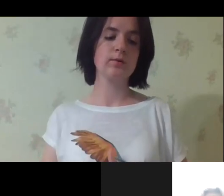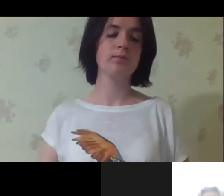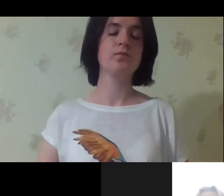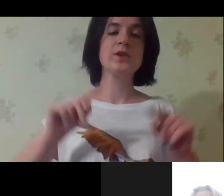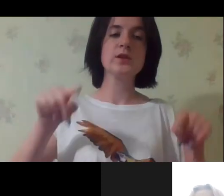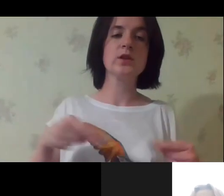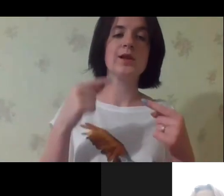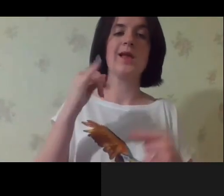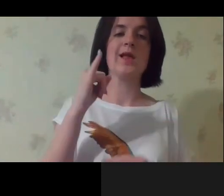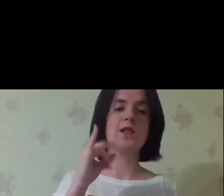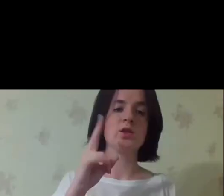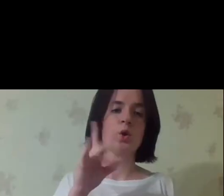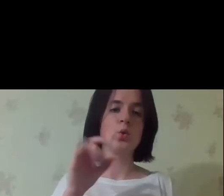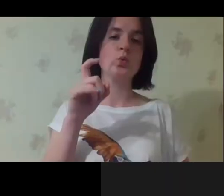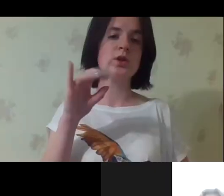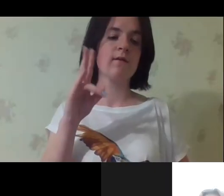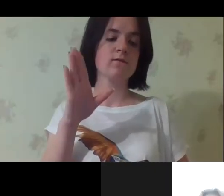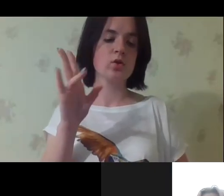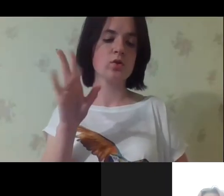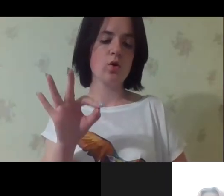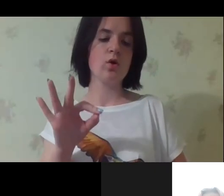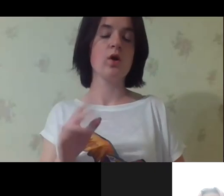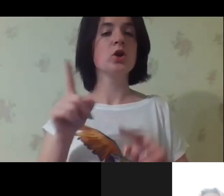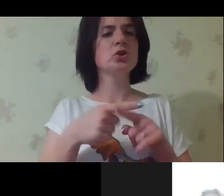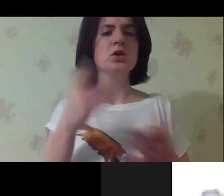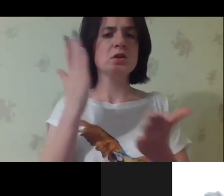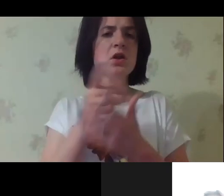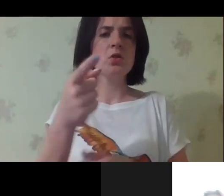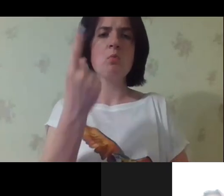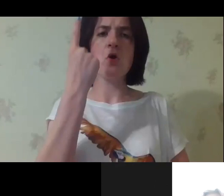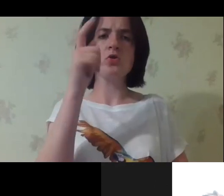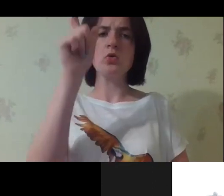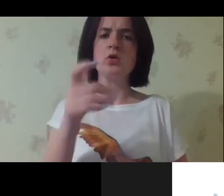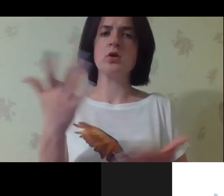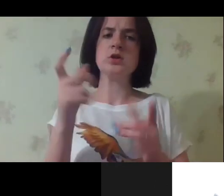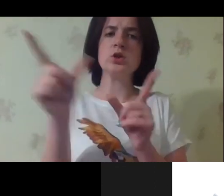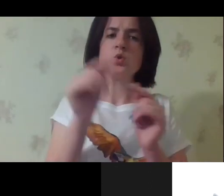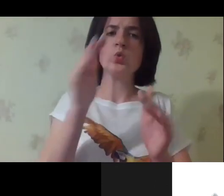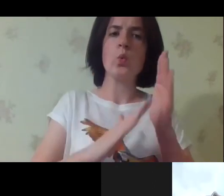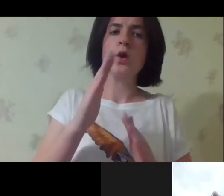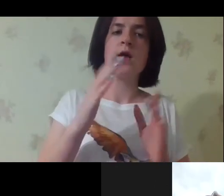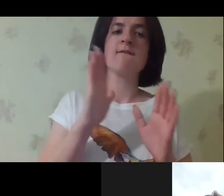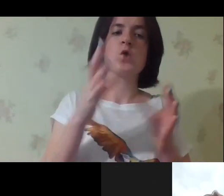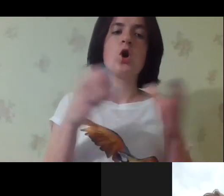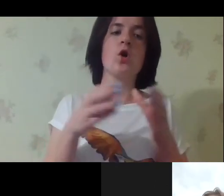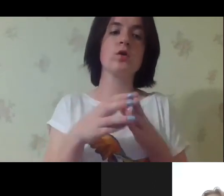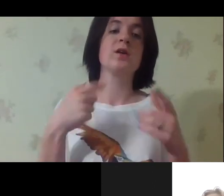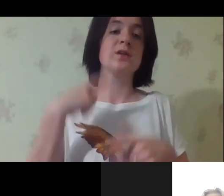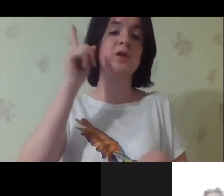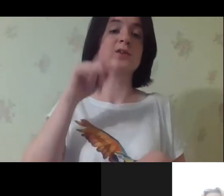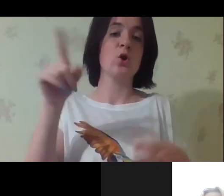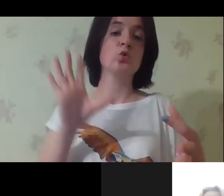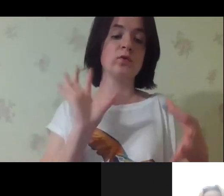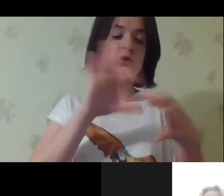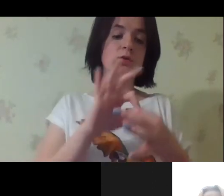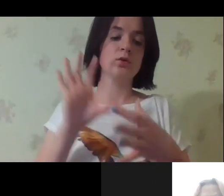the First Lady about the barrier-free society, about the inclusion. But my question is, is there at least